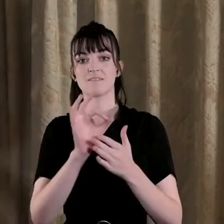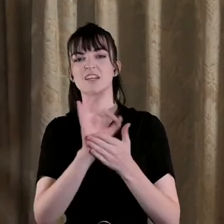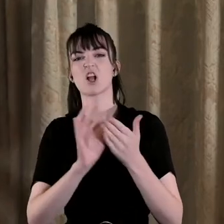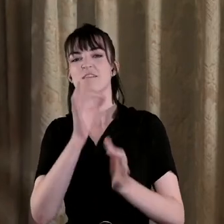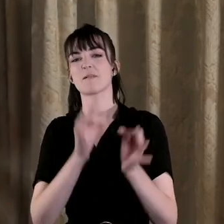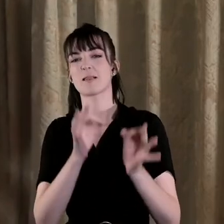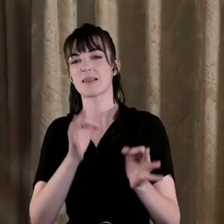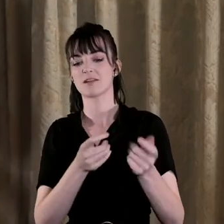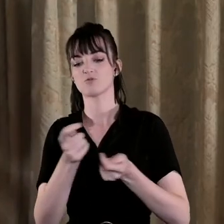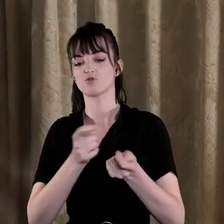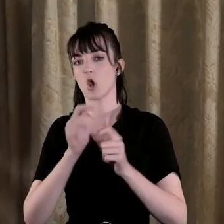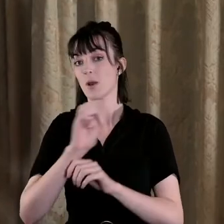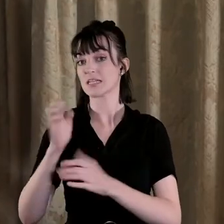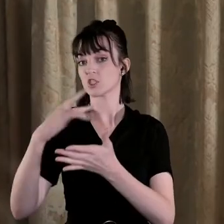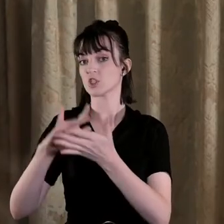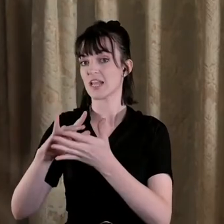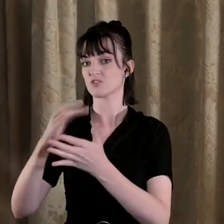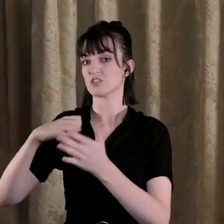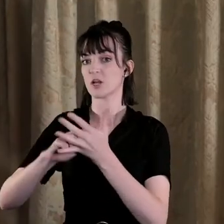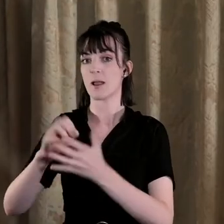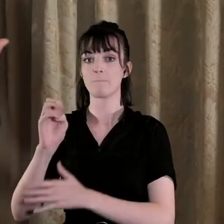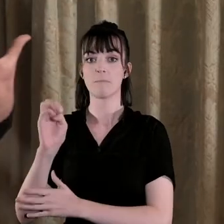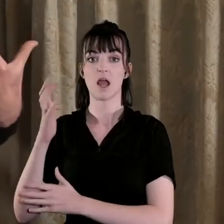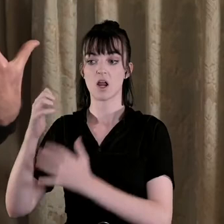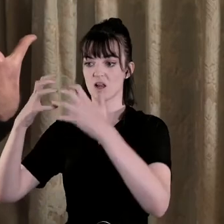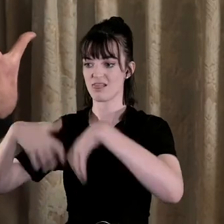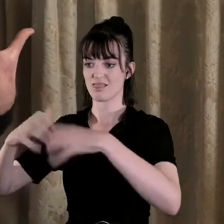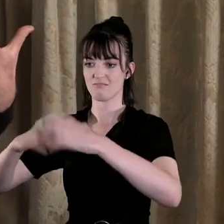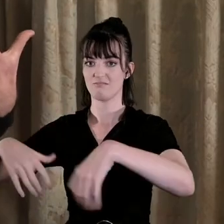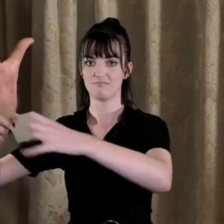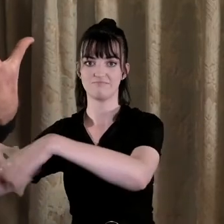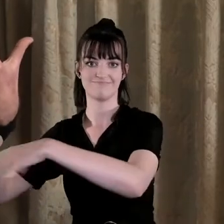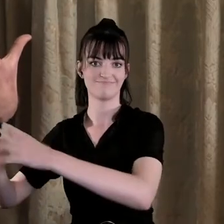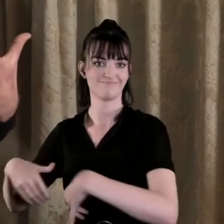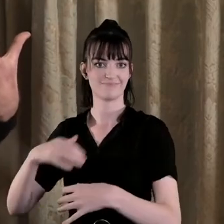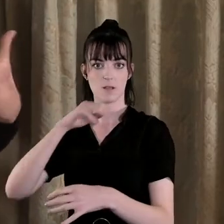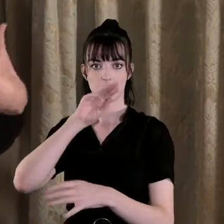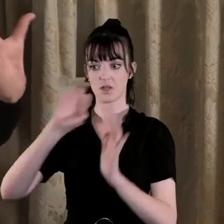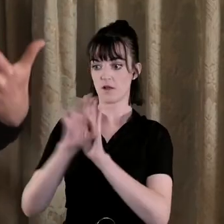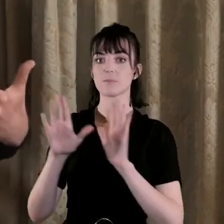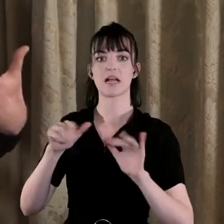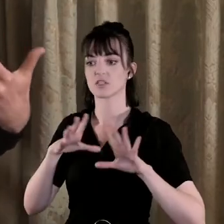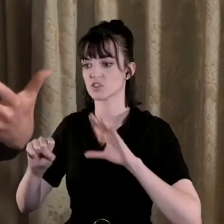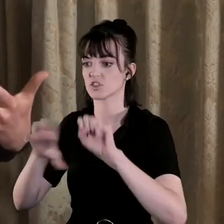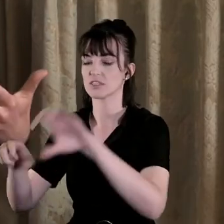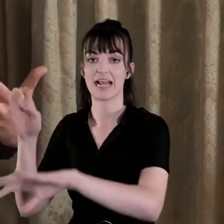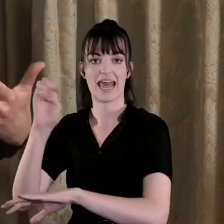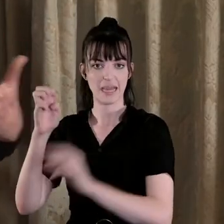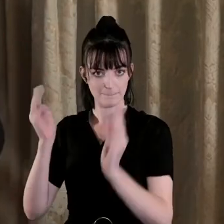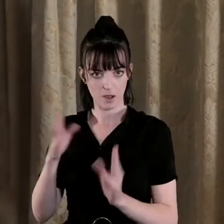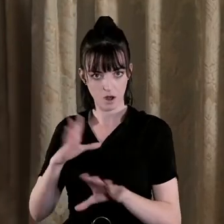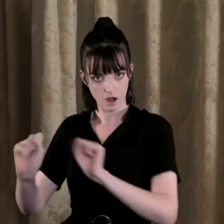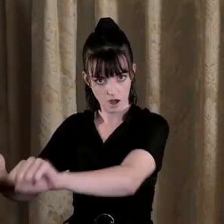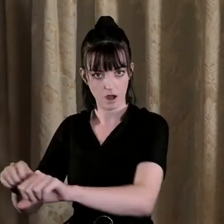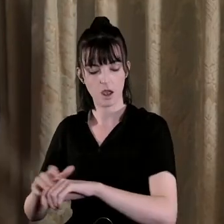eastern and central Europe empires collapsing in a kind of a free-for-all but because of the continuation of British power it's a much more controlled process